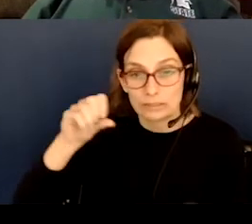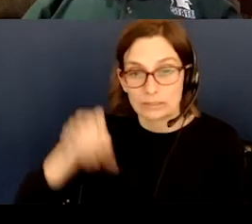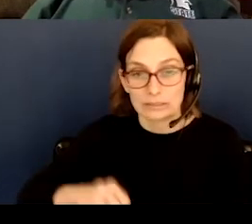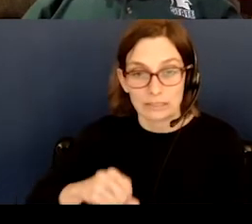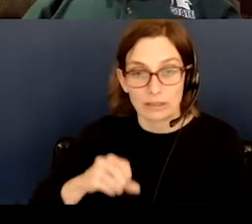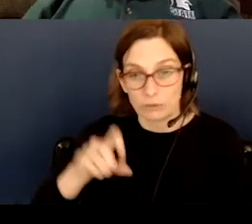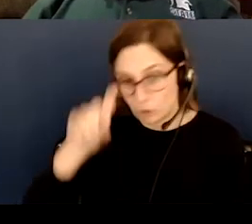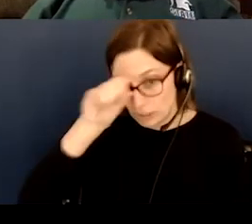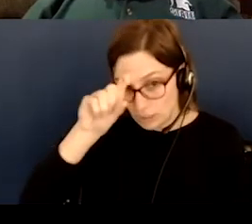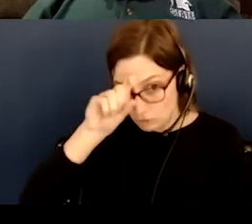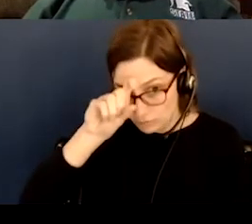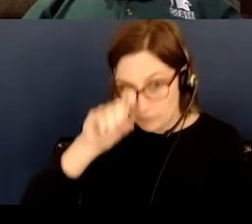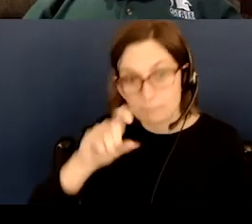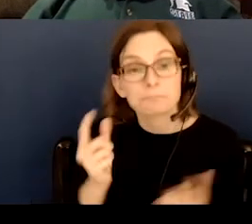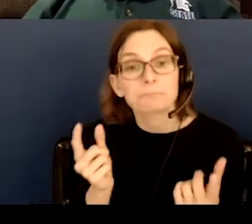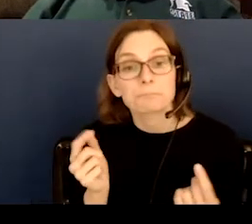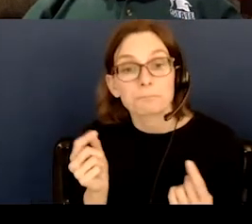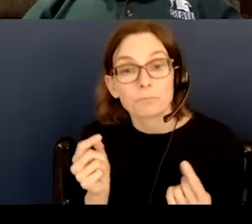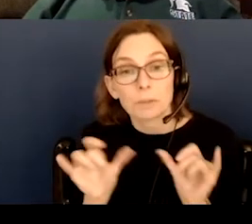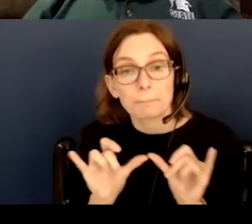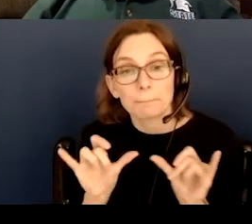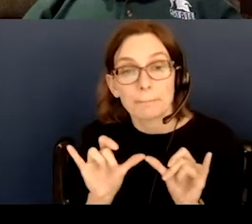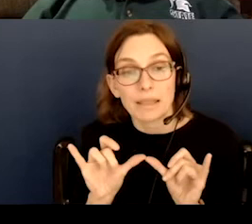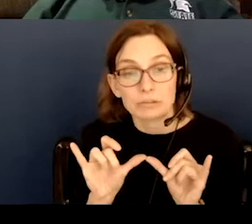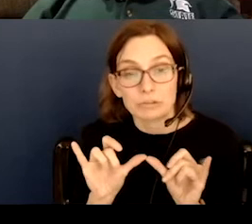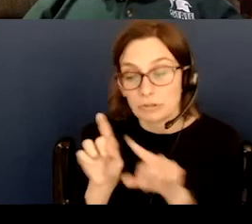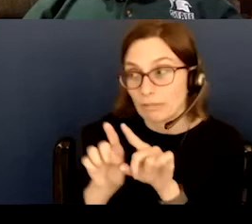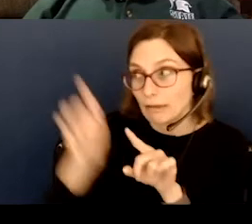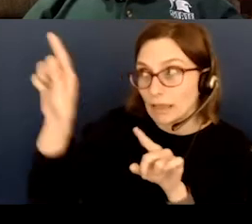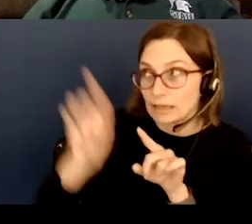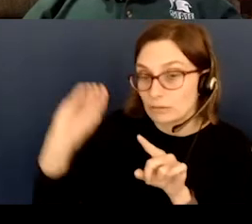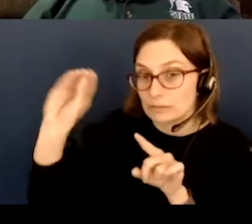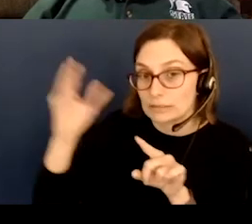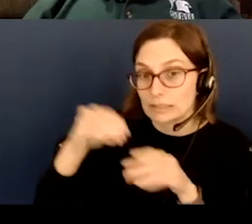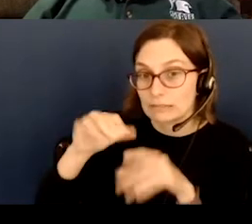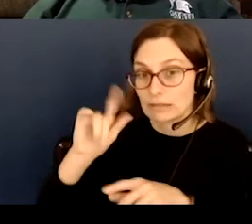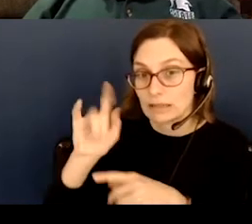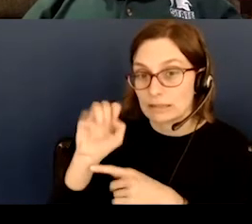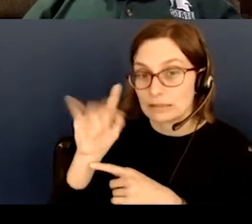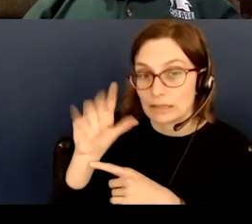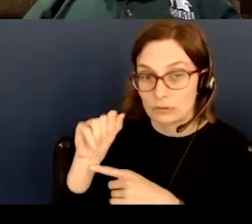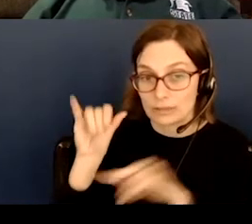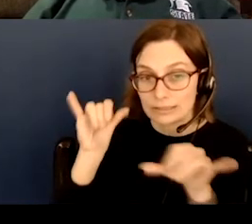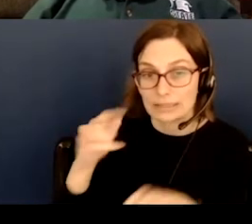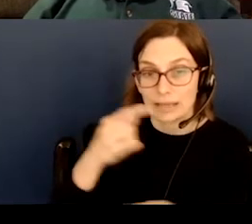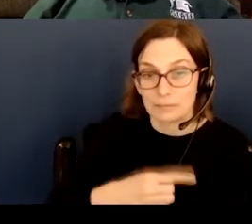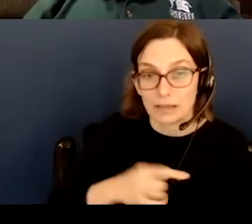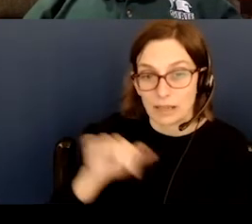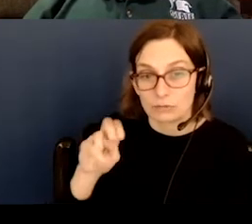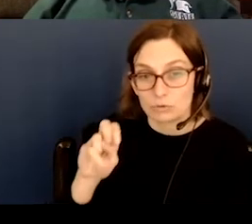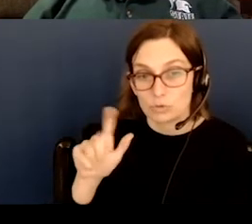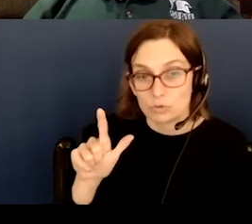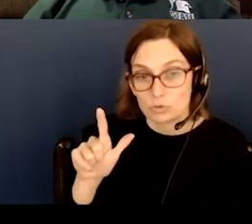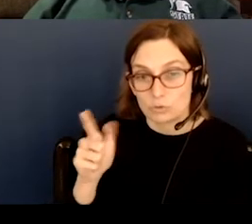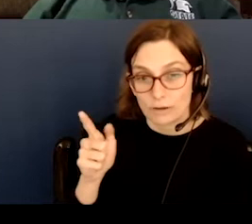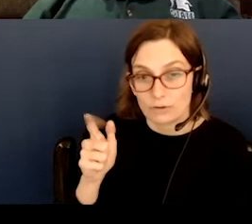What he did was he measured the angle of the sun in Alexandria on that same day, June 21st, with a vertical stick, and he